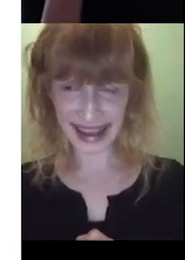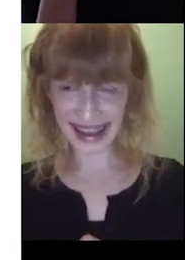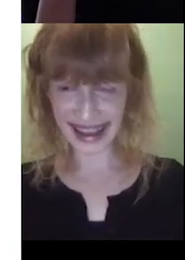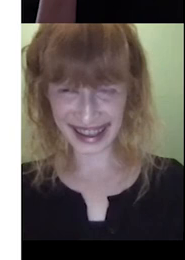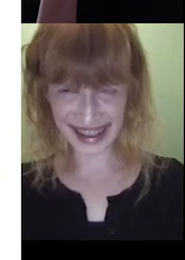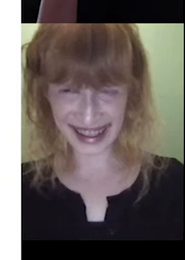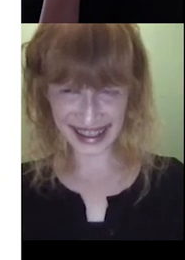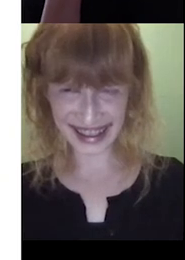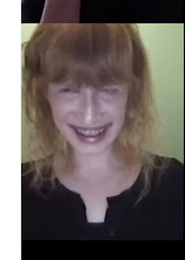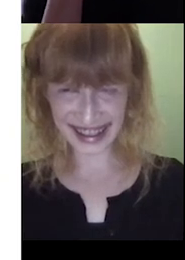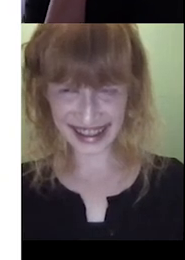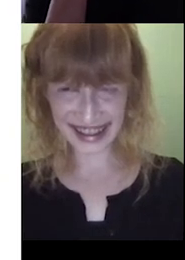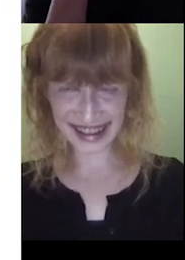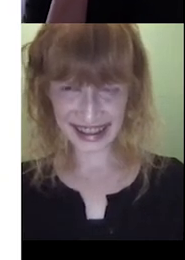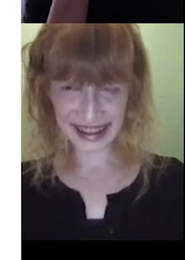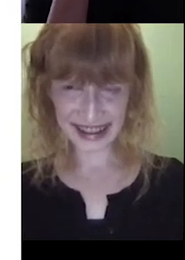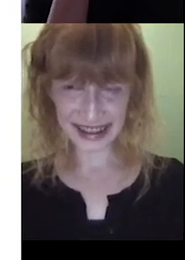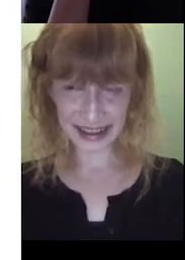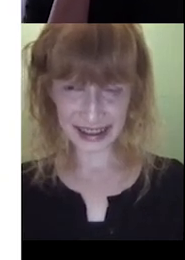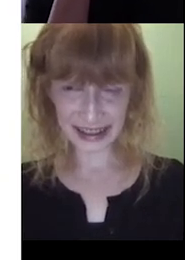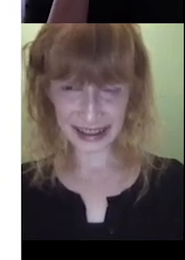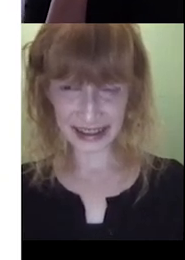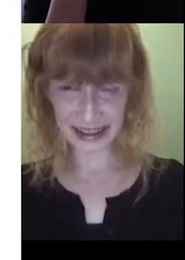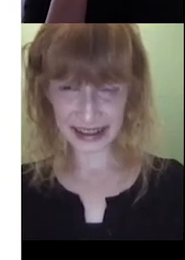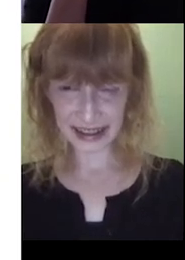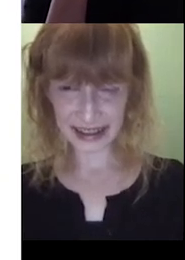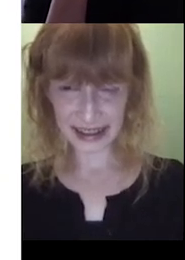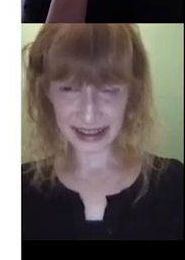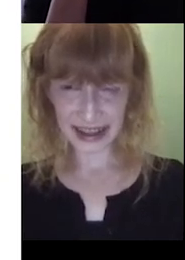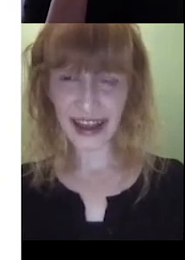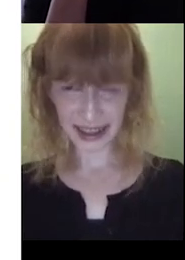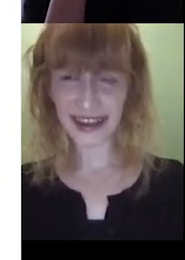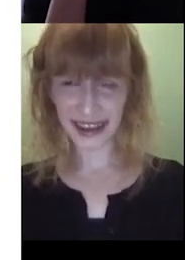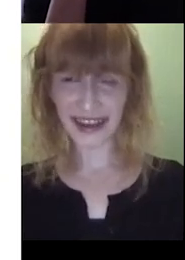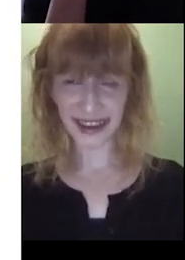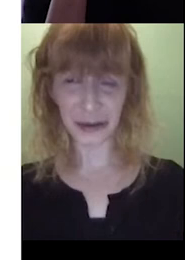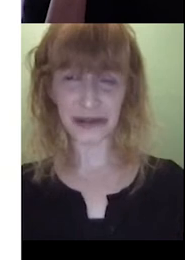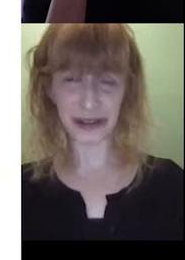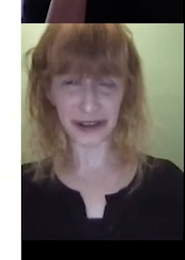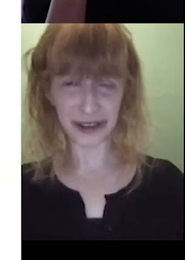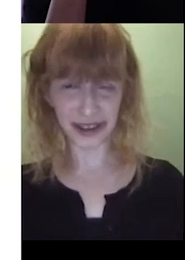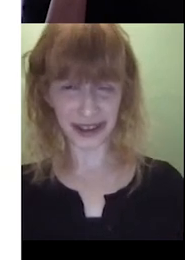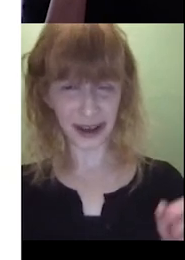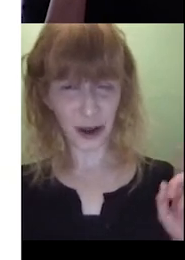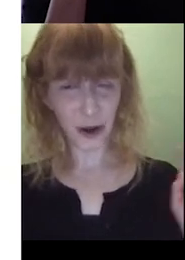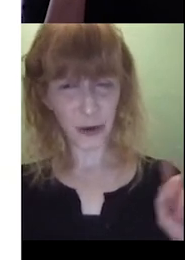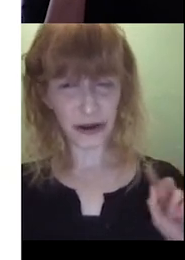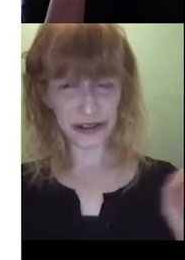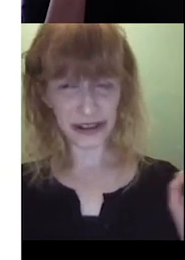No, but we could say something like, you know, what do you think he's doing inside the clock? Yeah, absolutely.